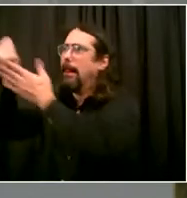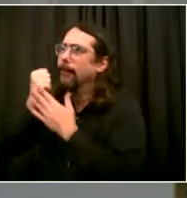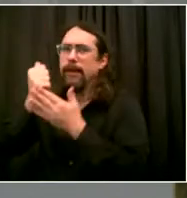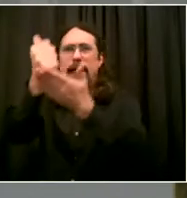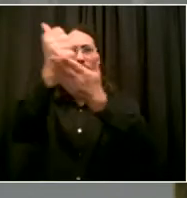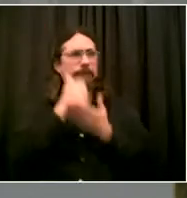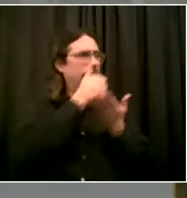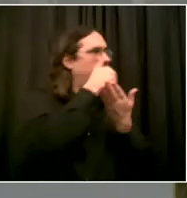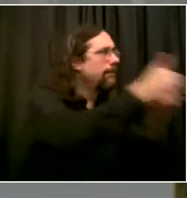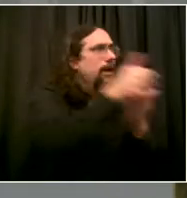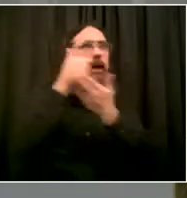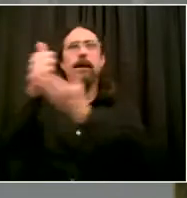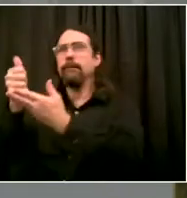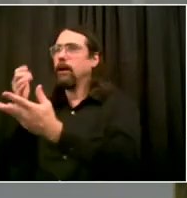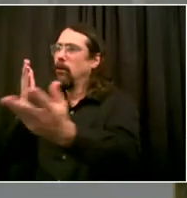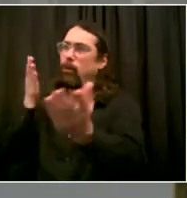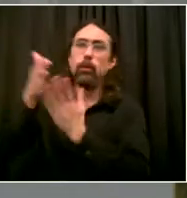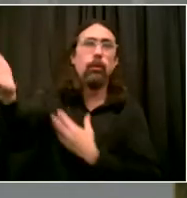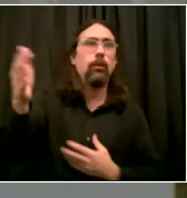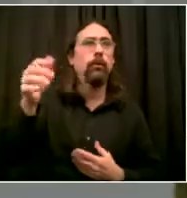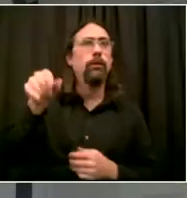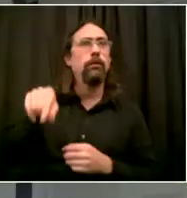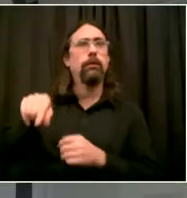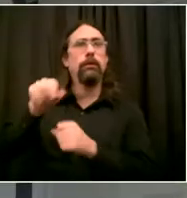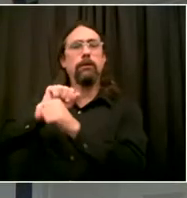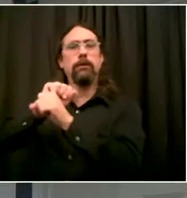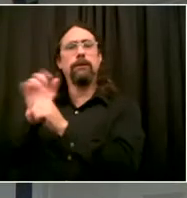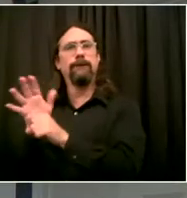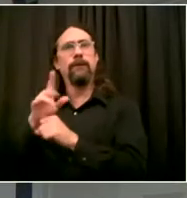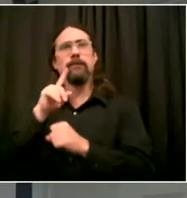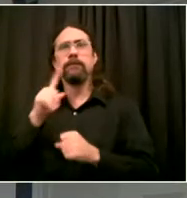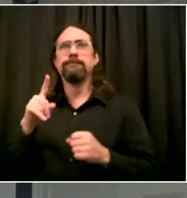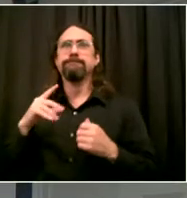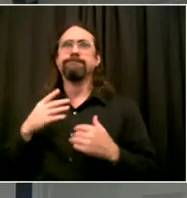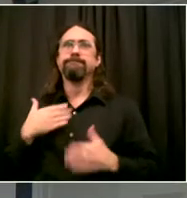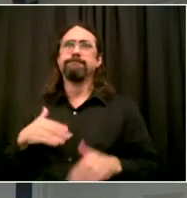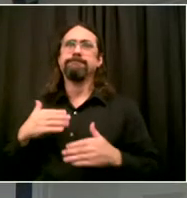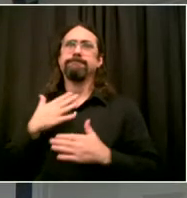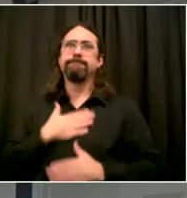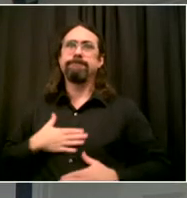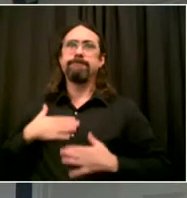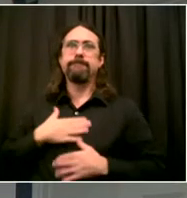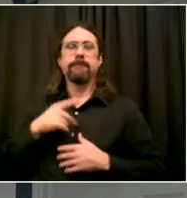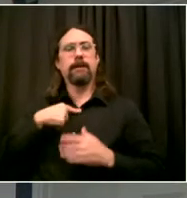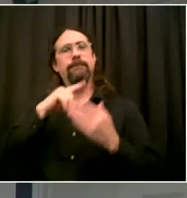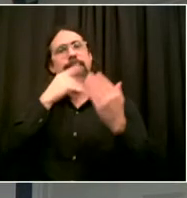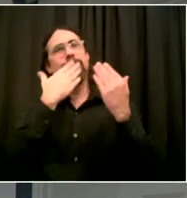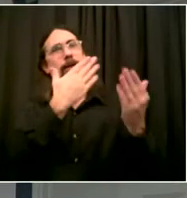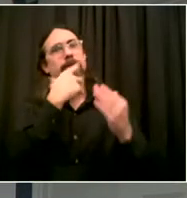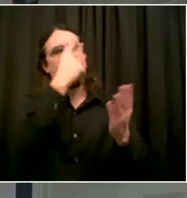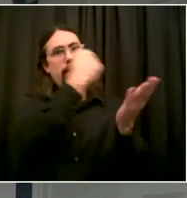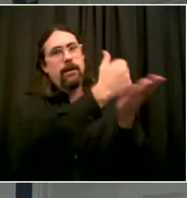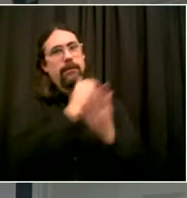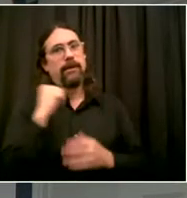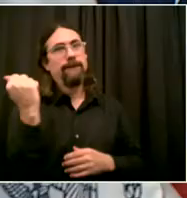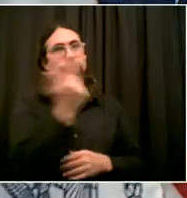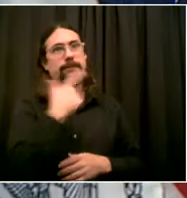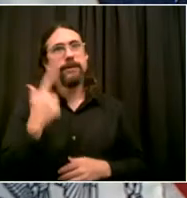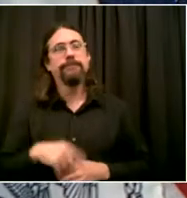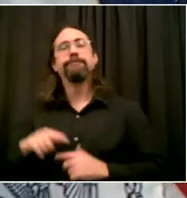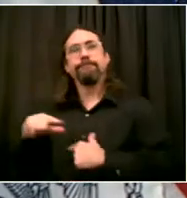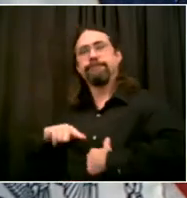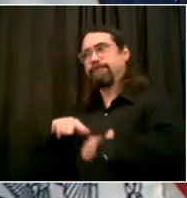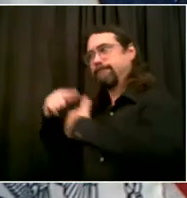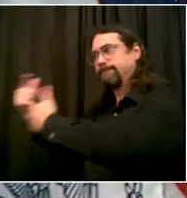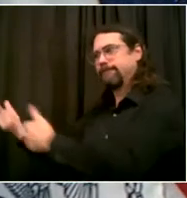program can be true. Thank you again. Thank you so much, Rosanna. And congratulations on building a great business